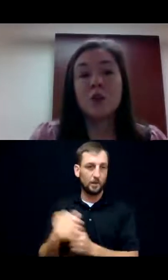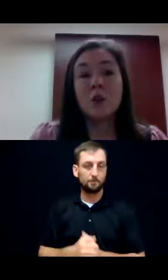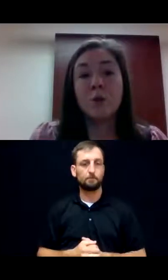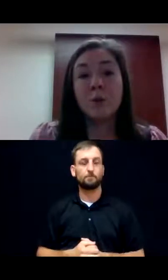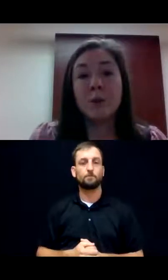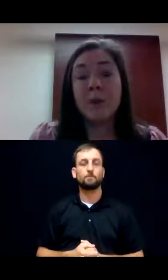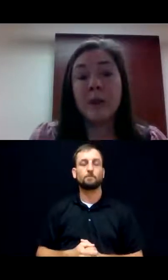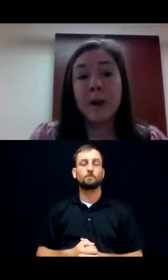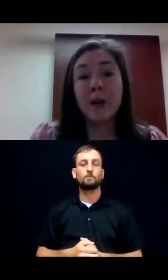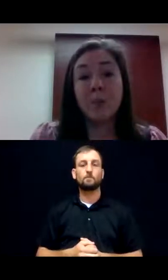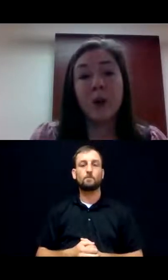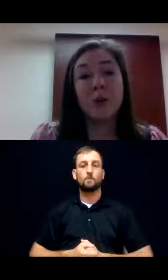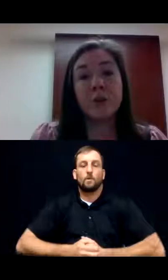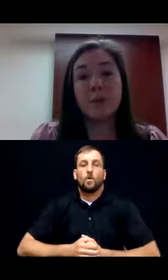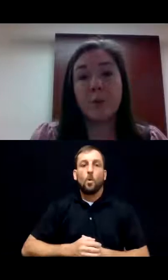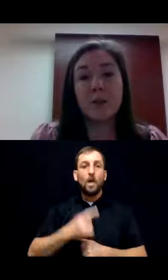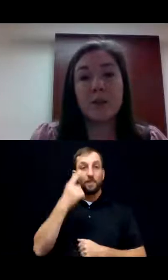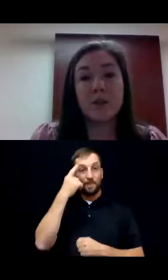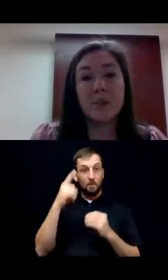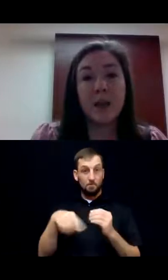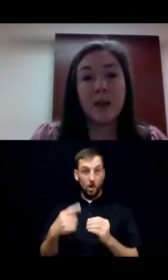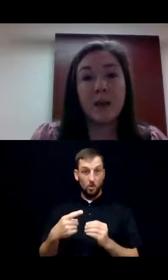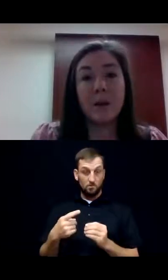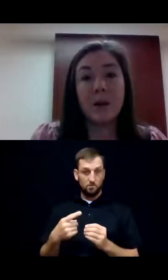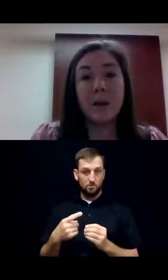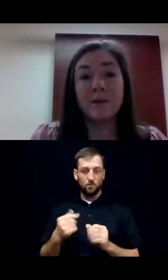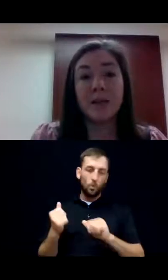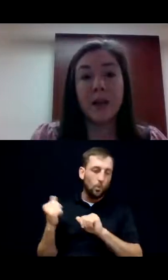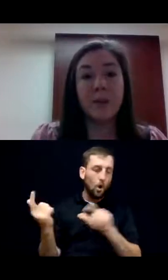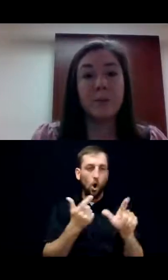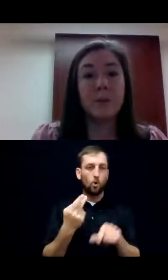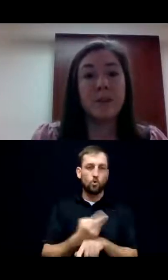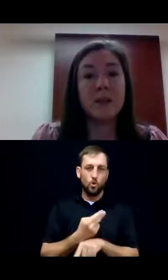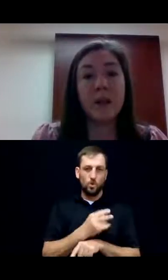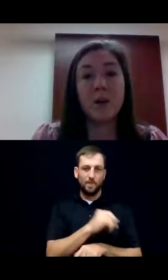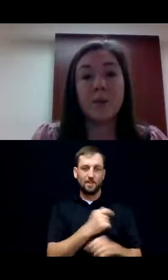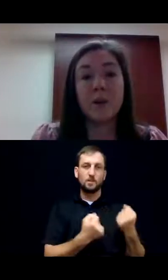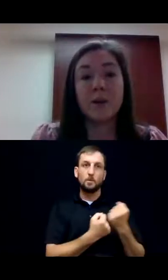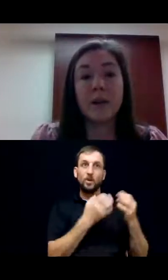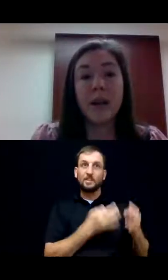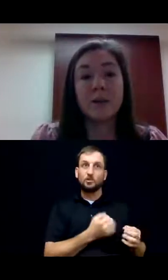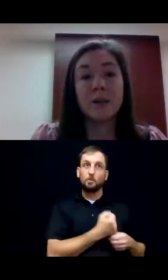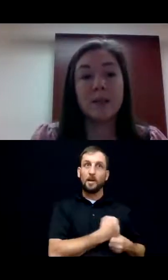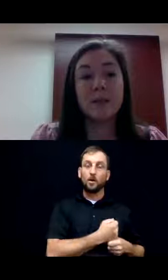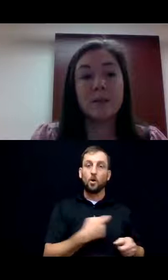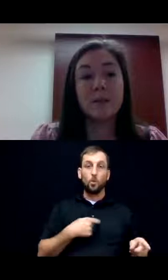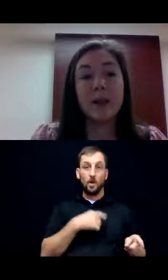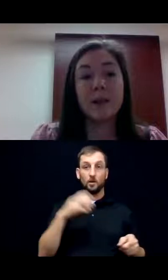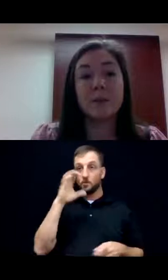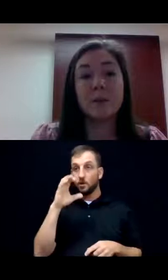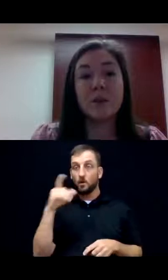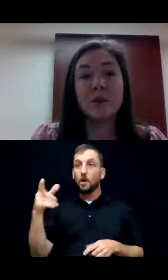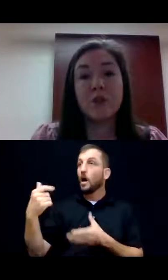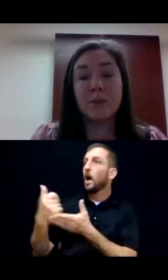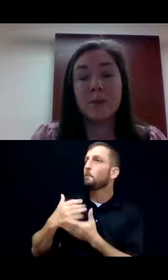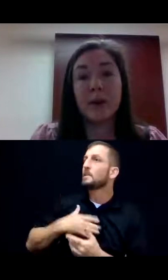So when we think about it, we all use supported decision making every day. We seek help with our taxes. We